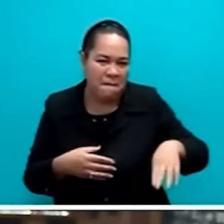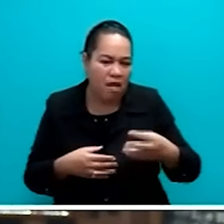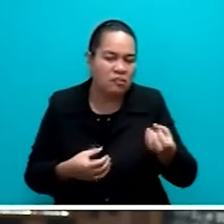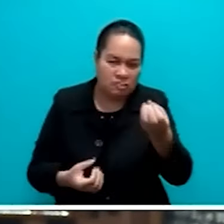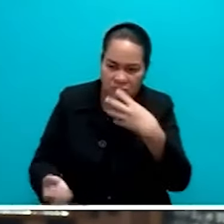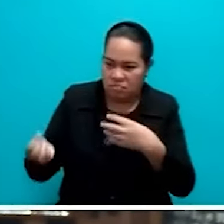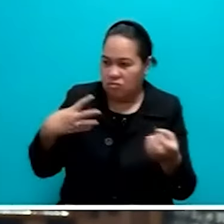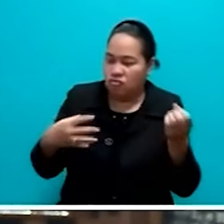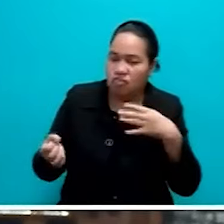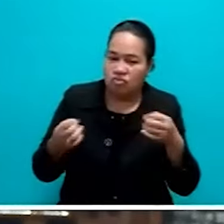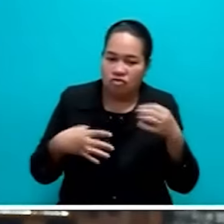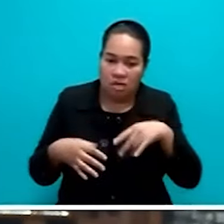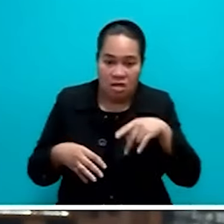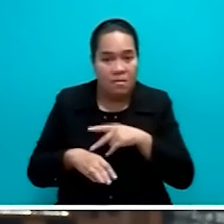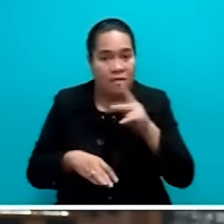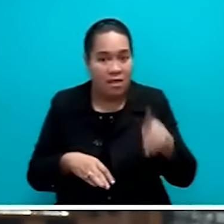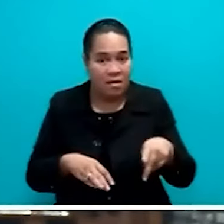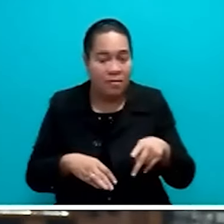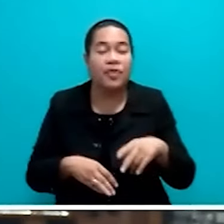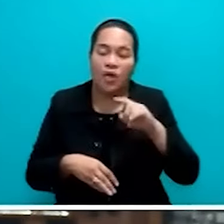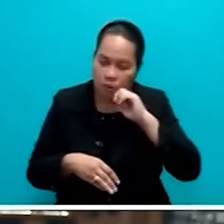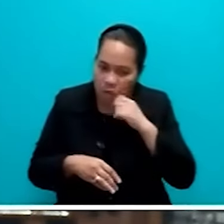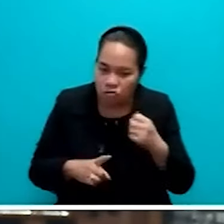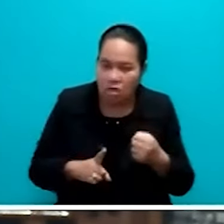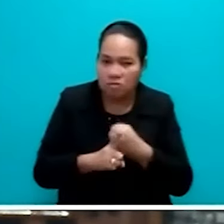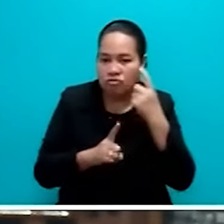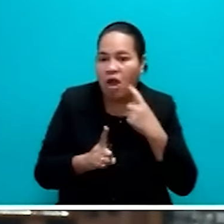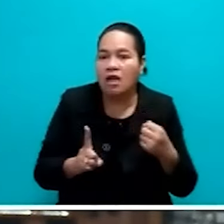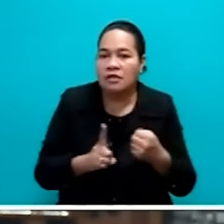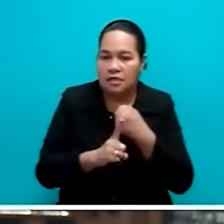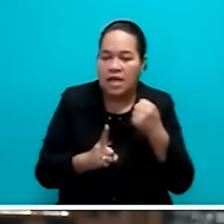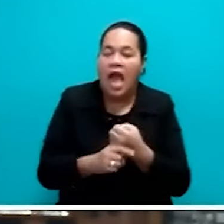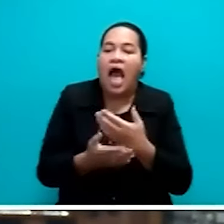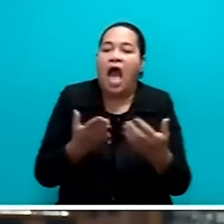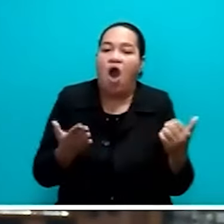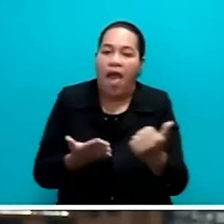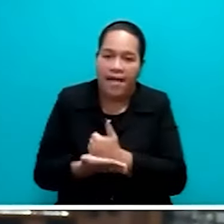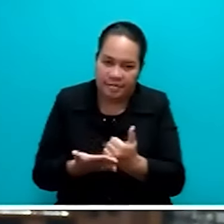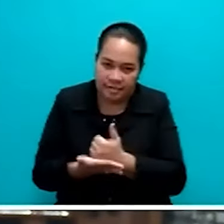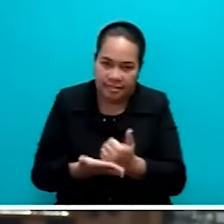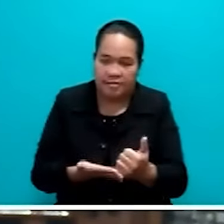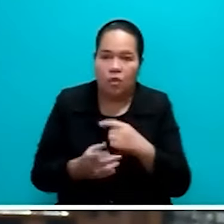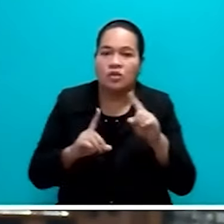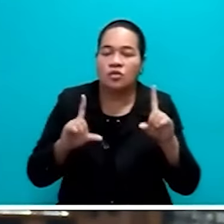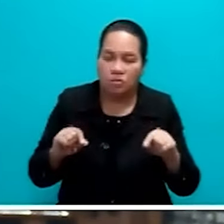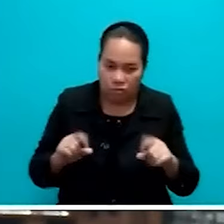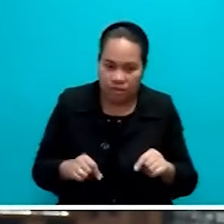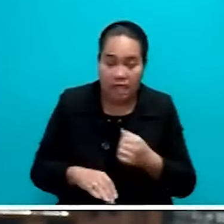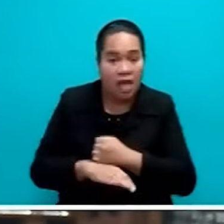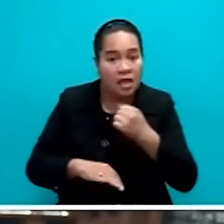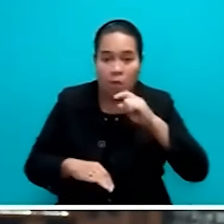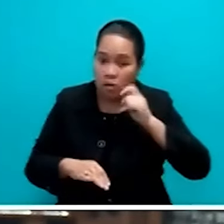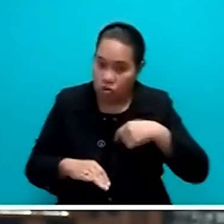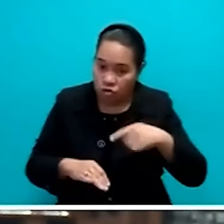honorable members of this House. And we will take those on and act accordingly. The government will continue to